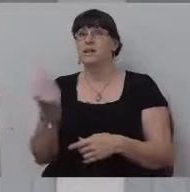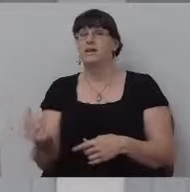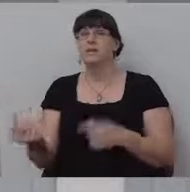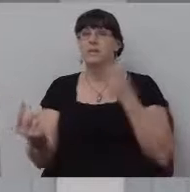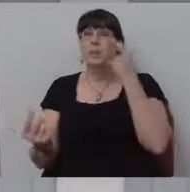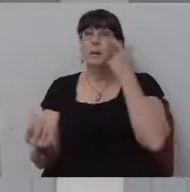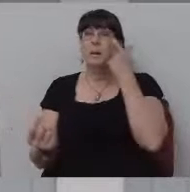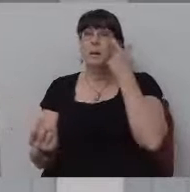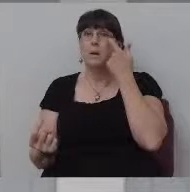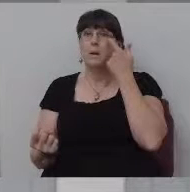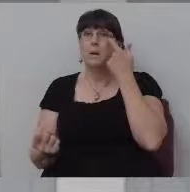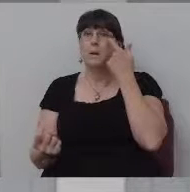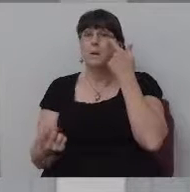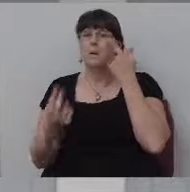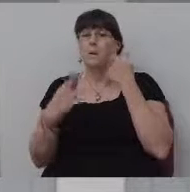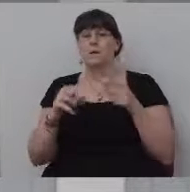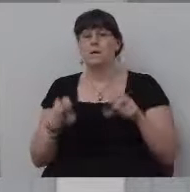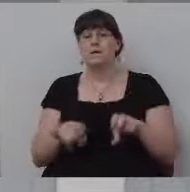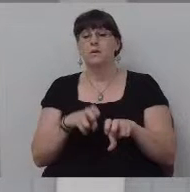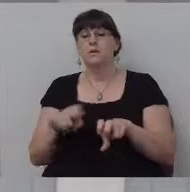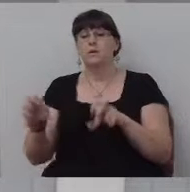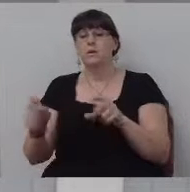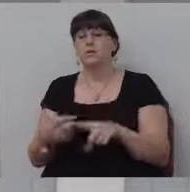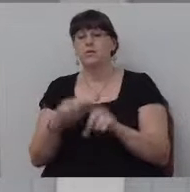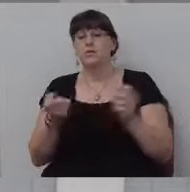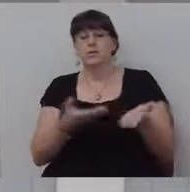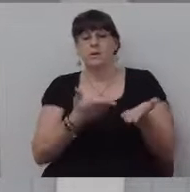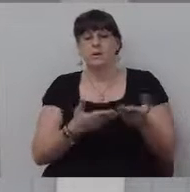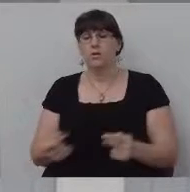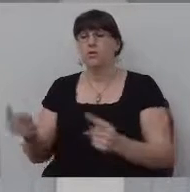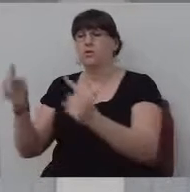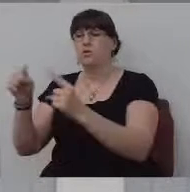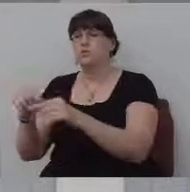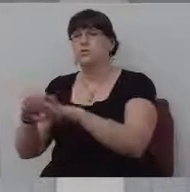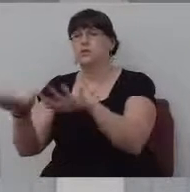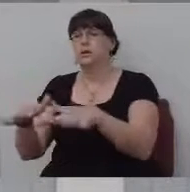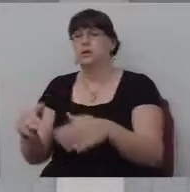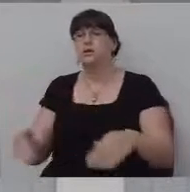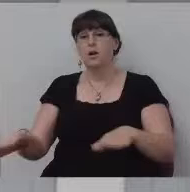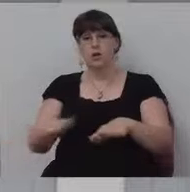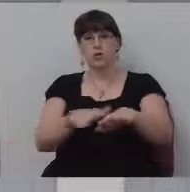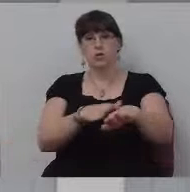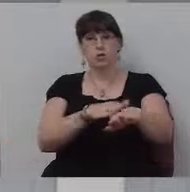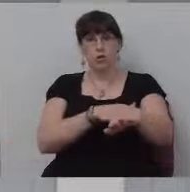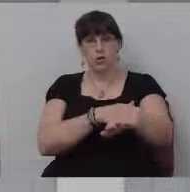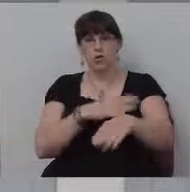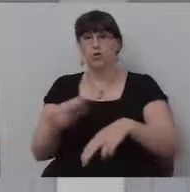passage from one place to another, as in a long journey.